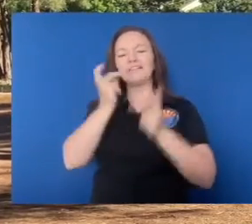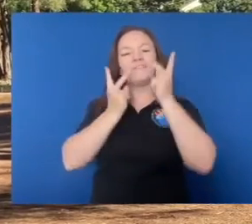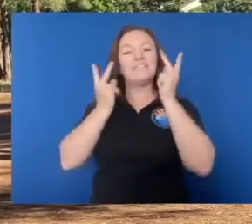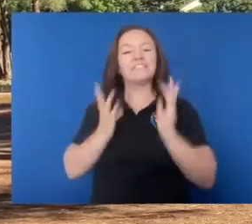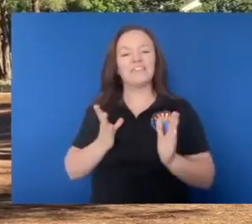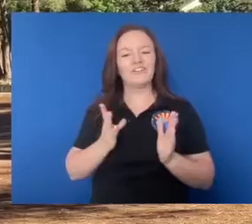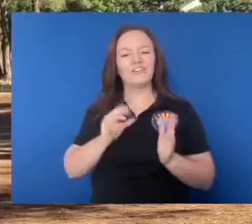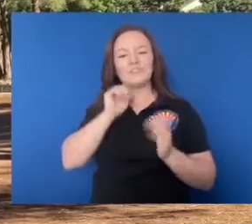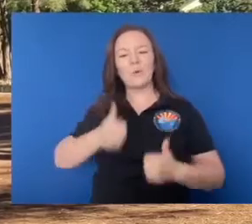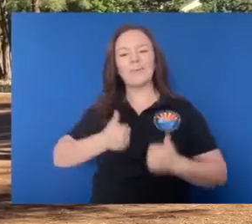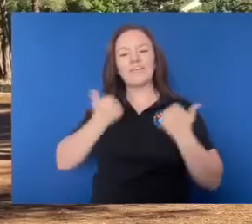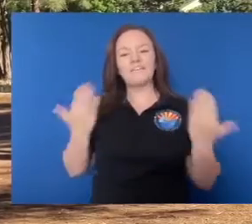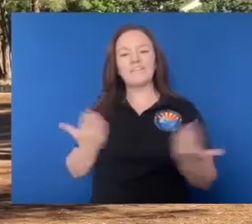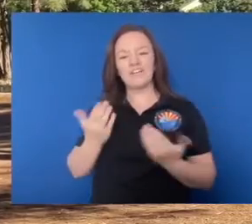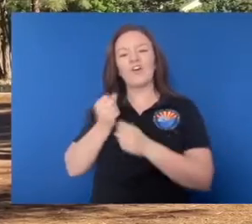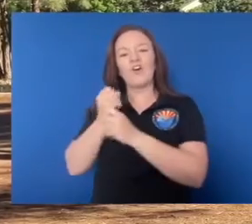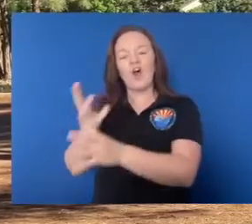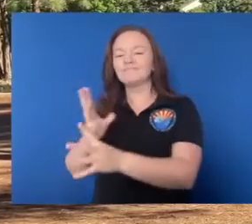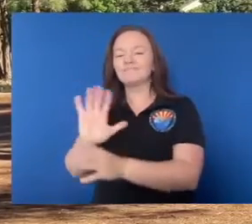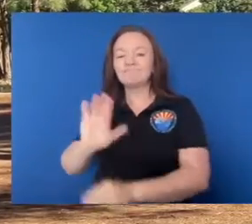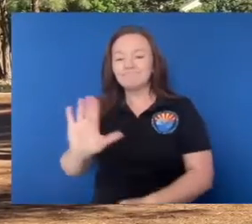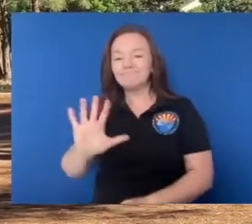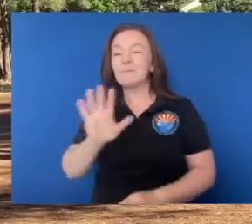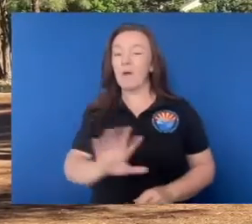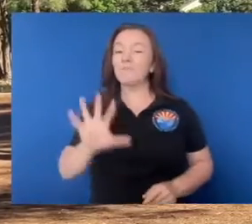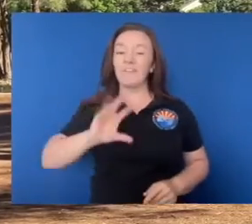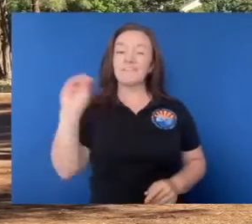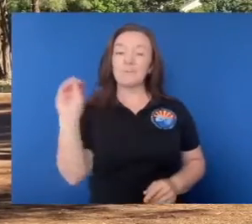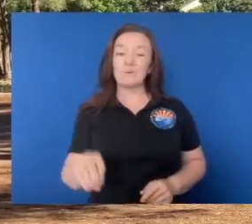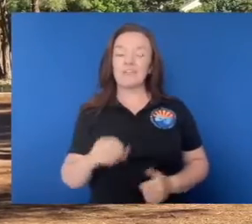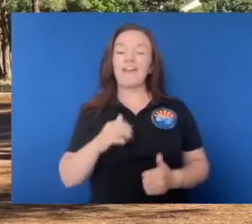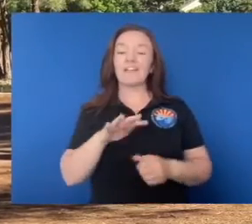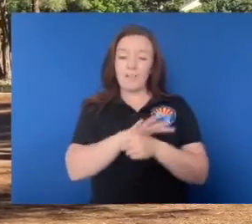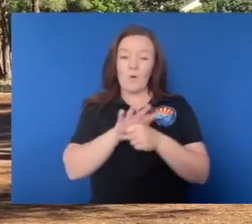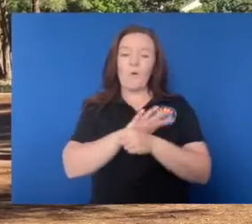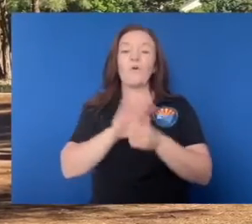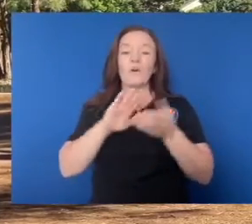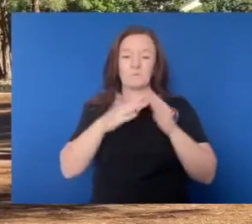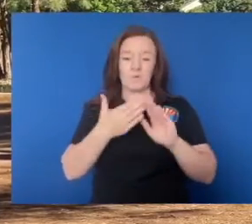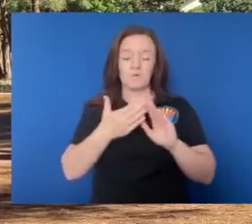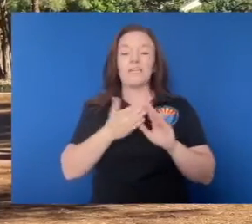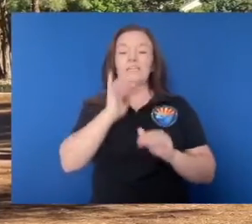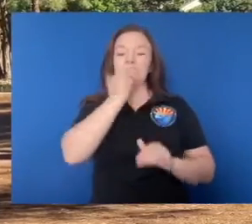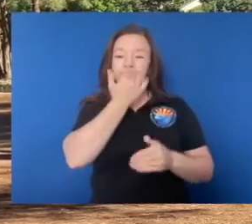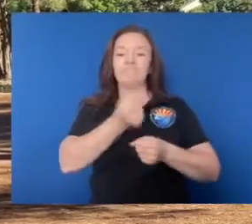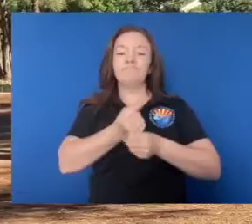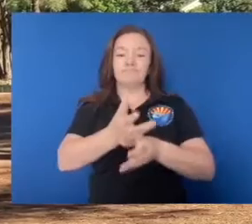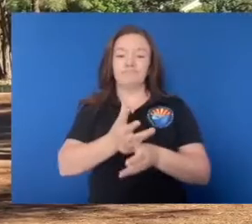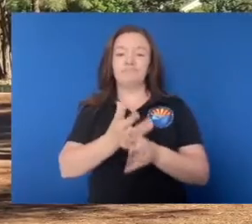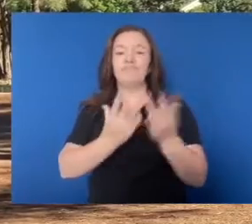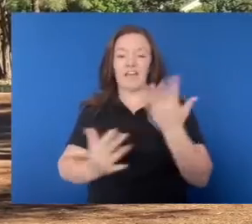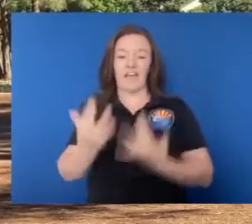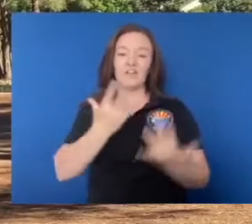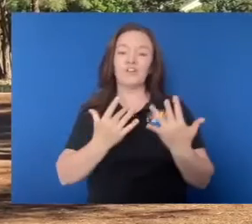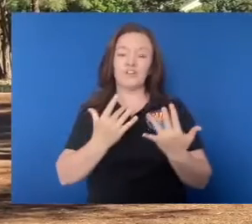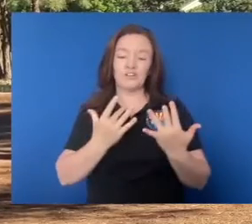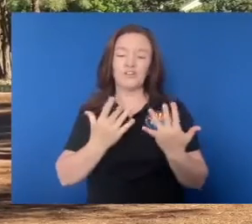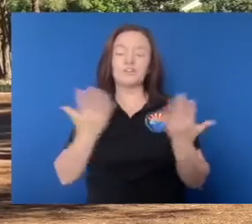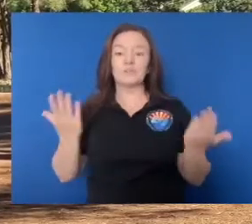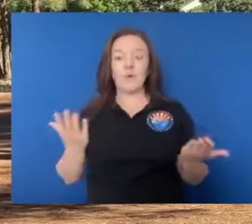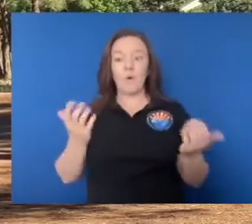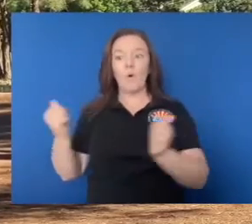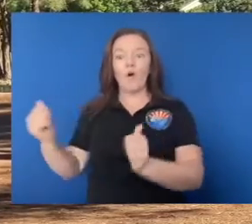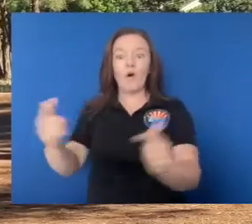that don't live here. Yep. And about 50% of our fires are started from our local community and the other 50 from outside.